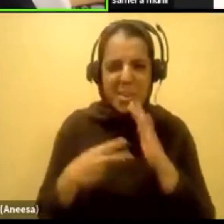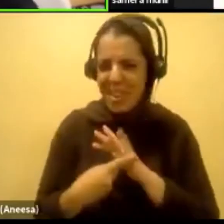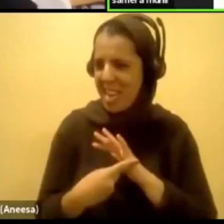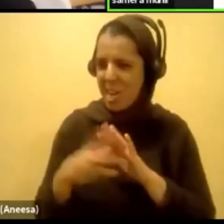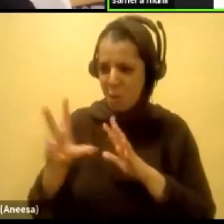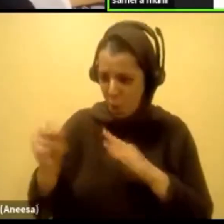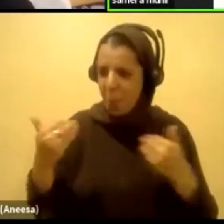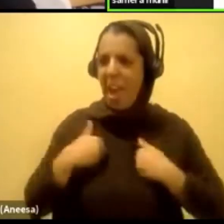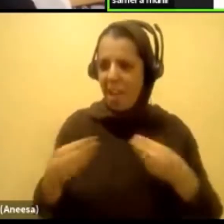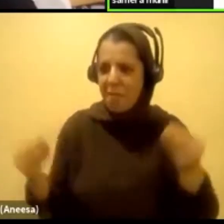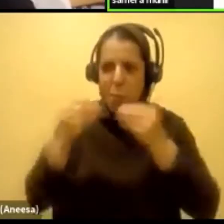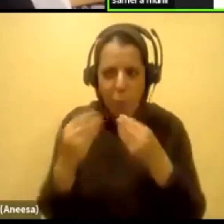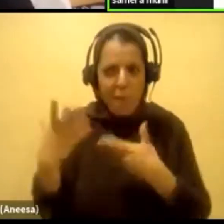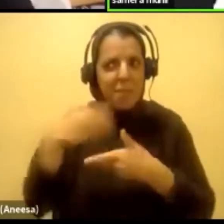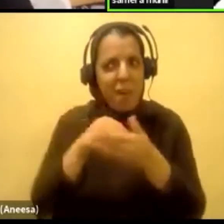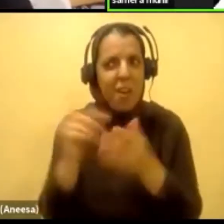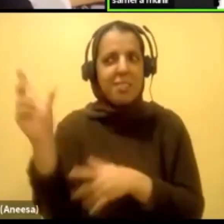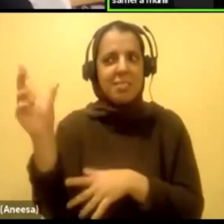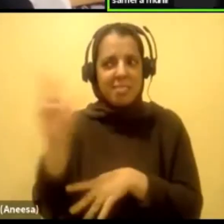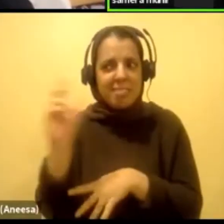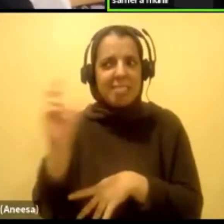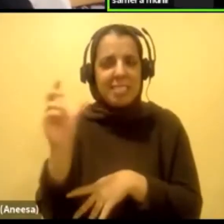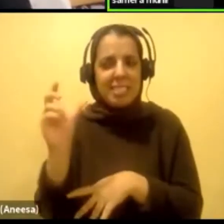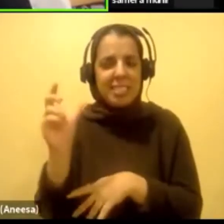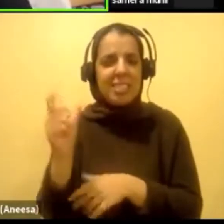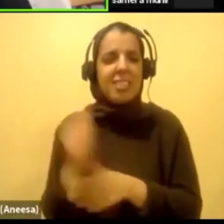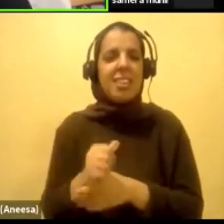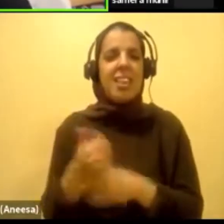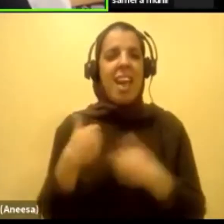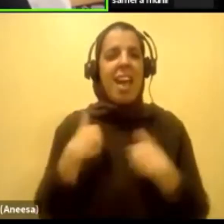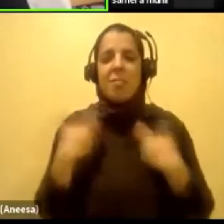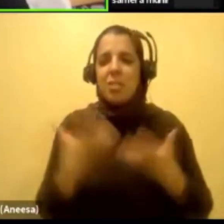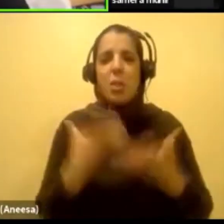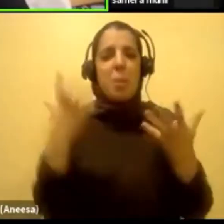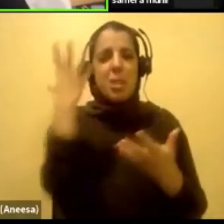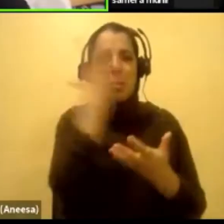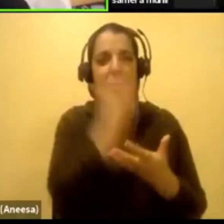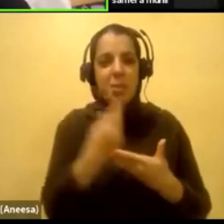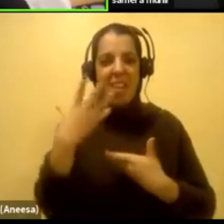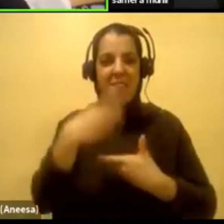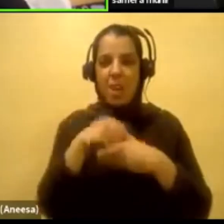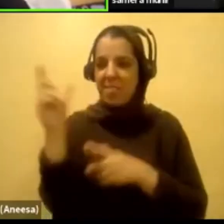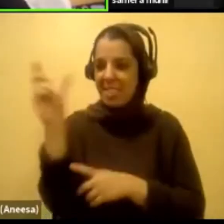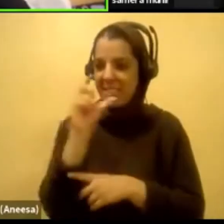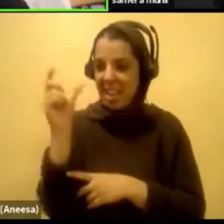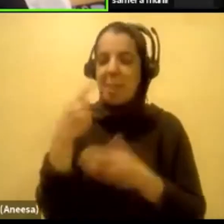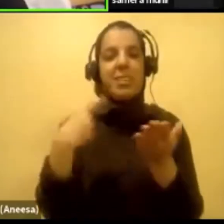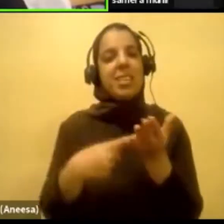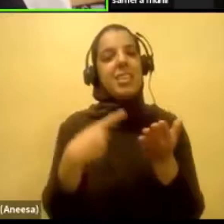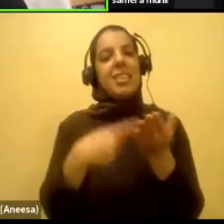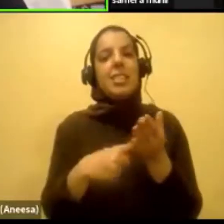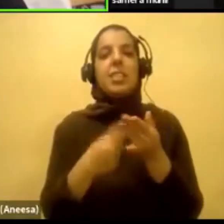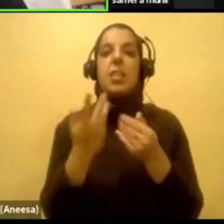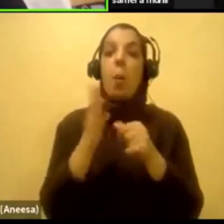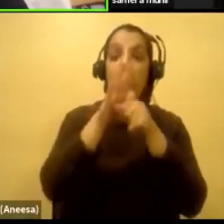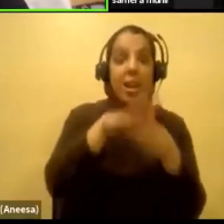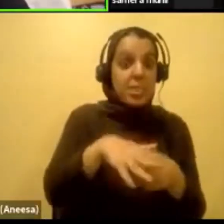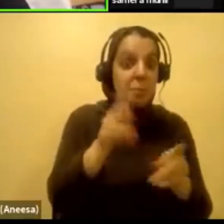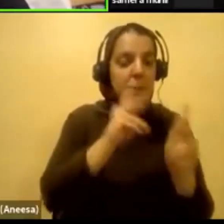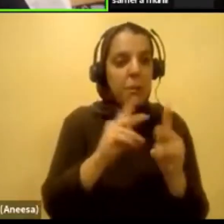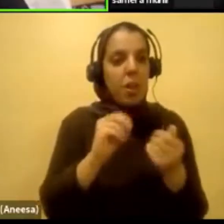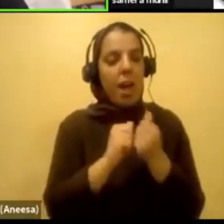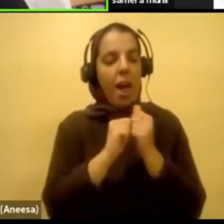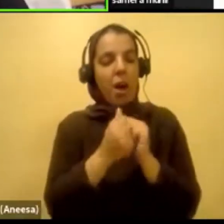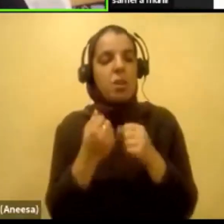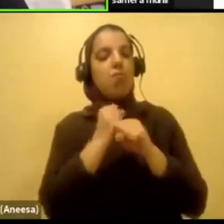works. Like, you kidding? There's so much beauty in our religion that covers and discusses the oppressed in our community. And we